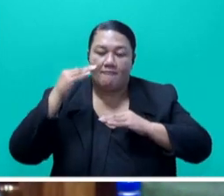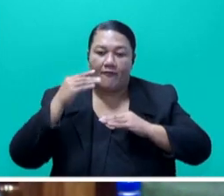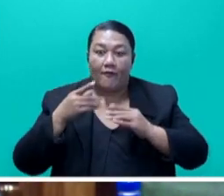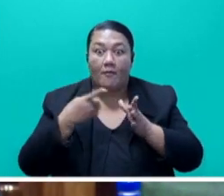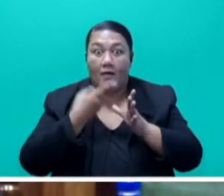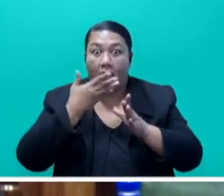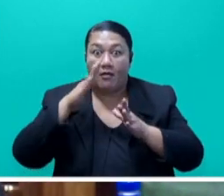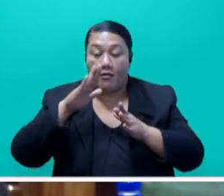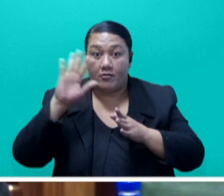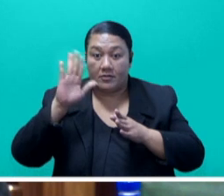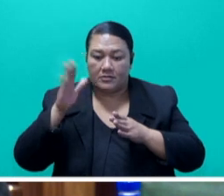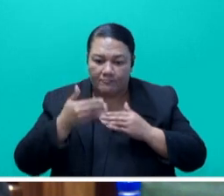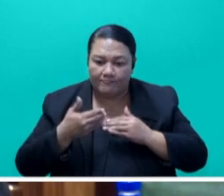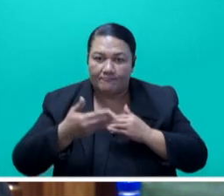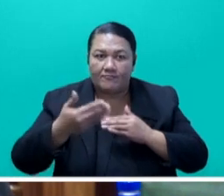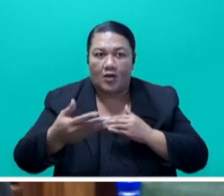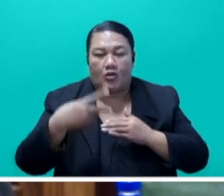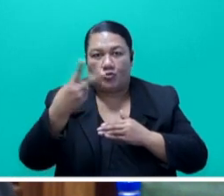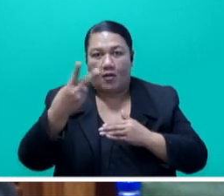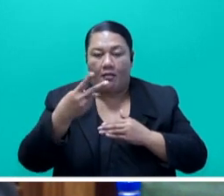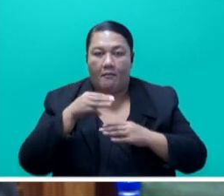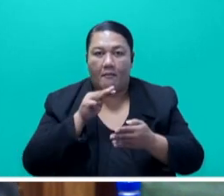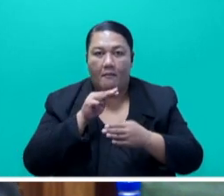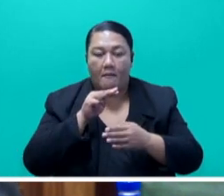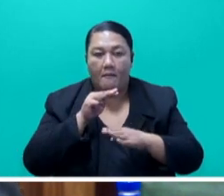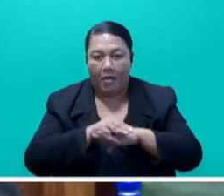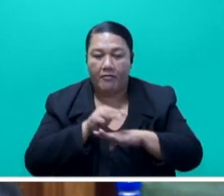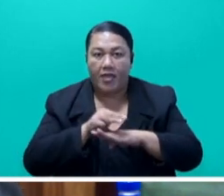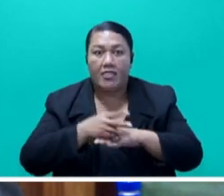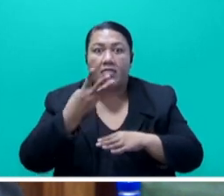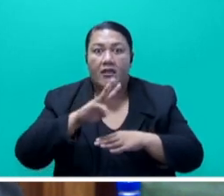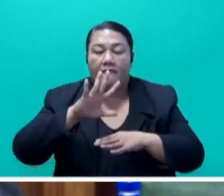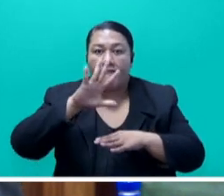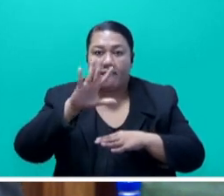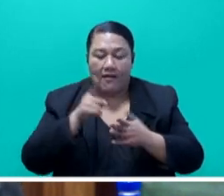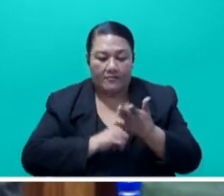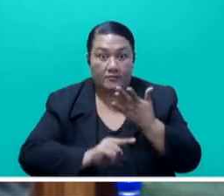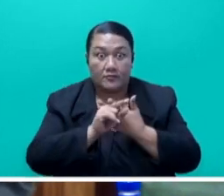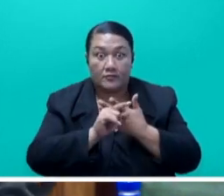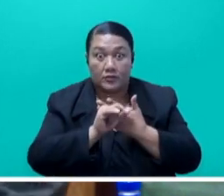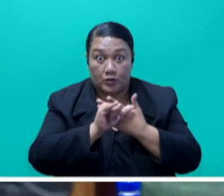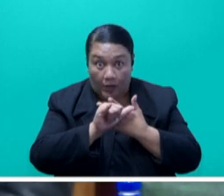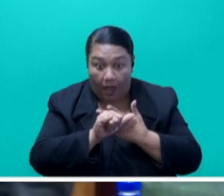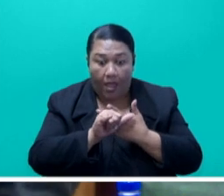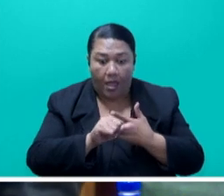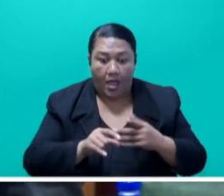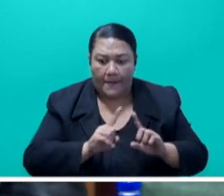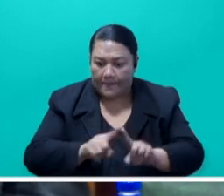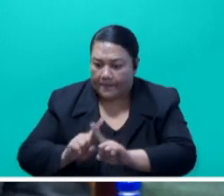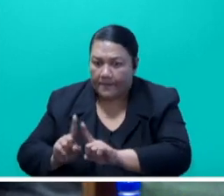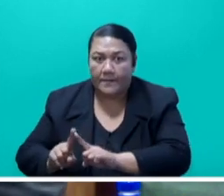about 12 months, 35 properties in July showed that they're actually operating at an